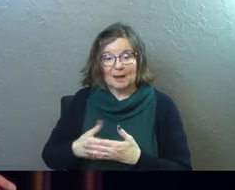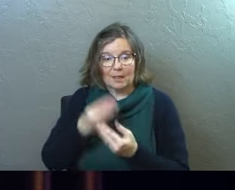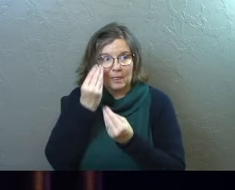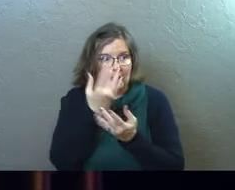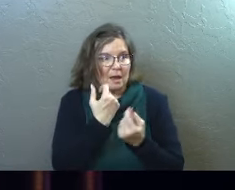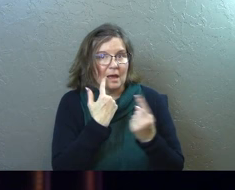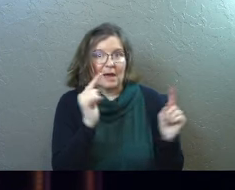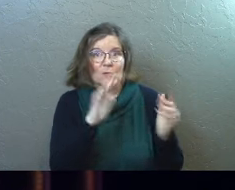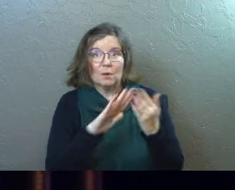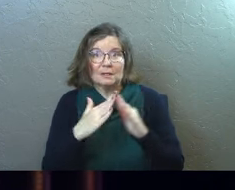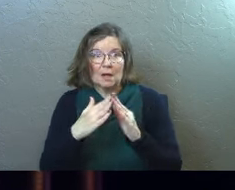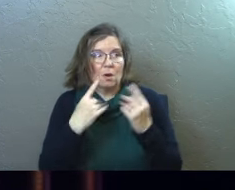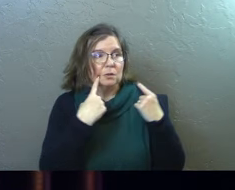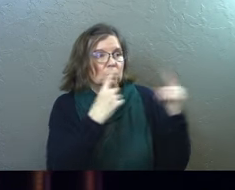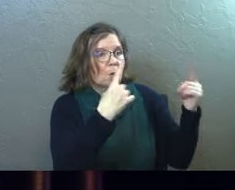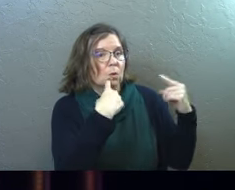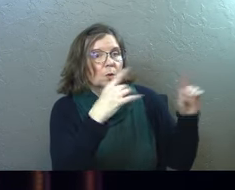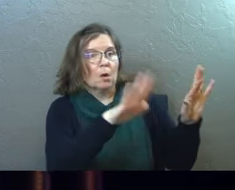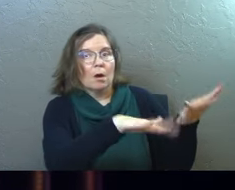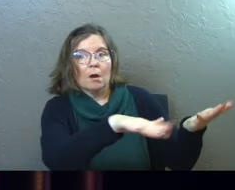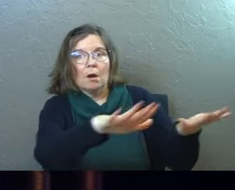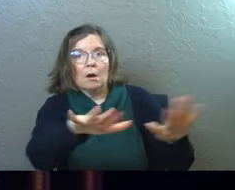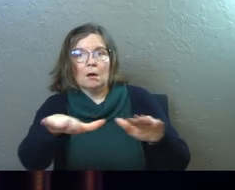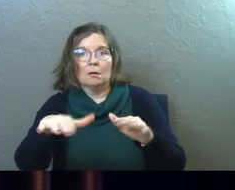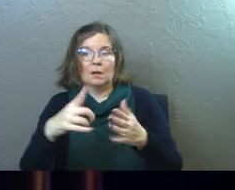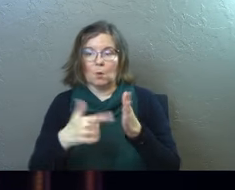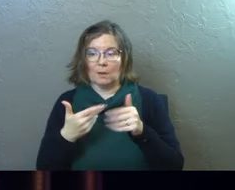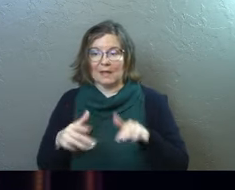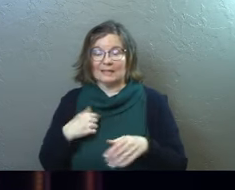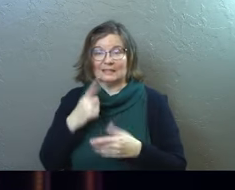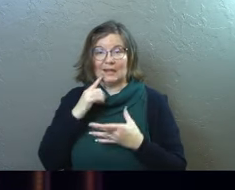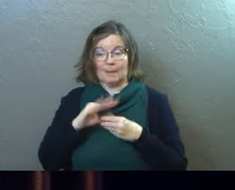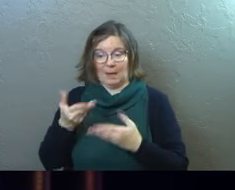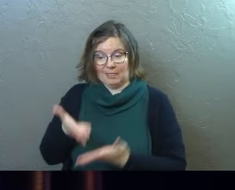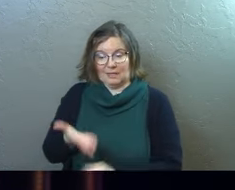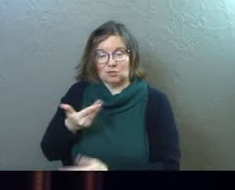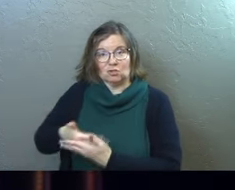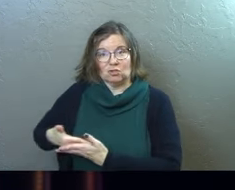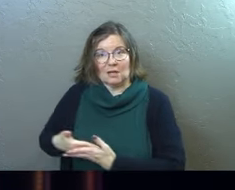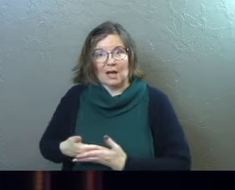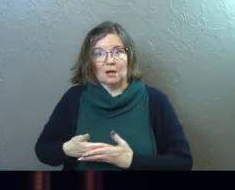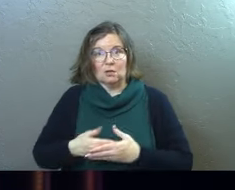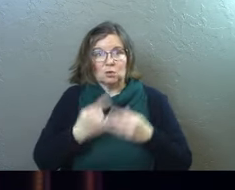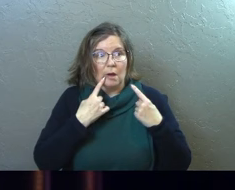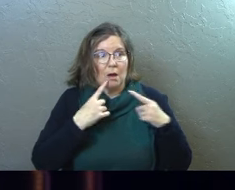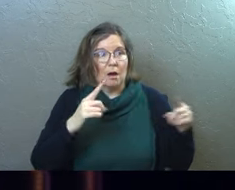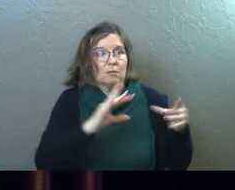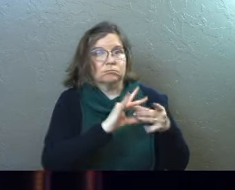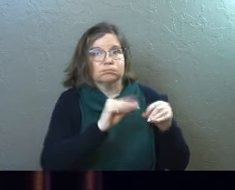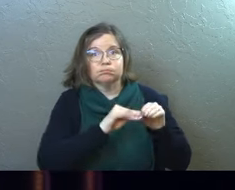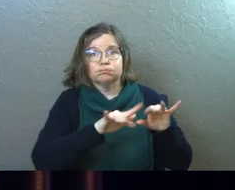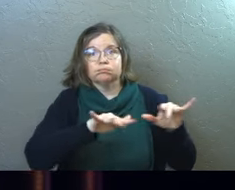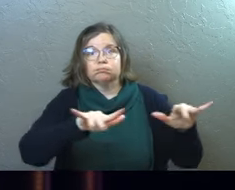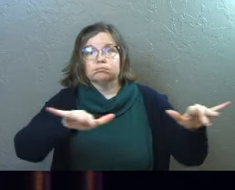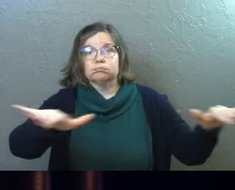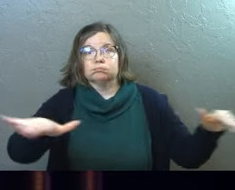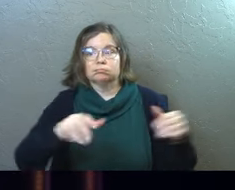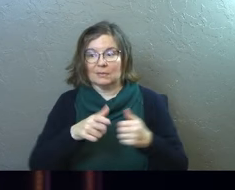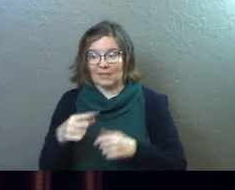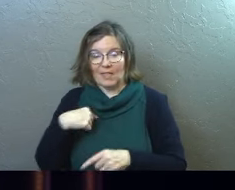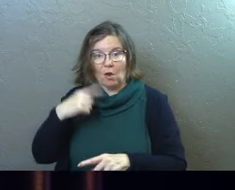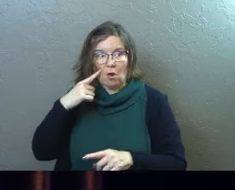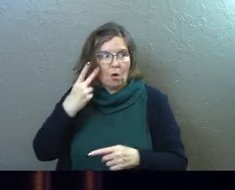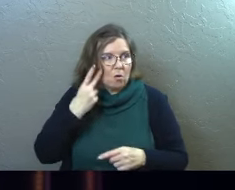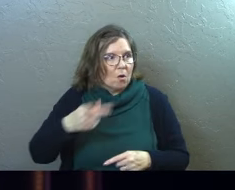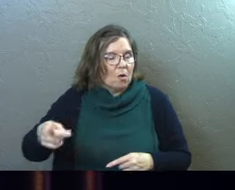they told everyone what had happened and what the angel had said to them about this child. So they're evangelizing, they're spreading the news that